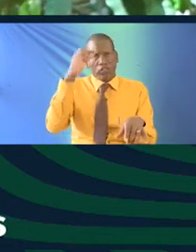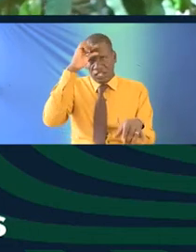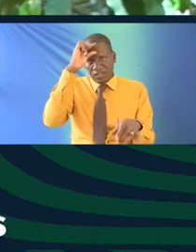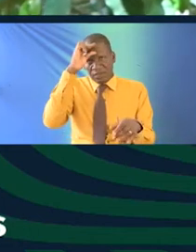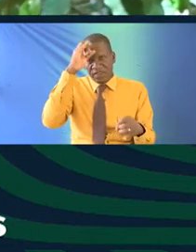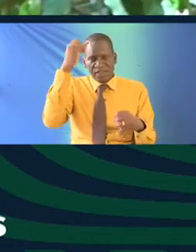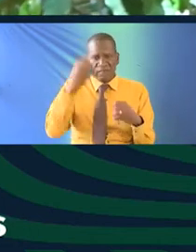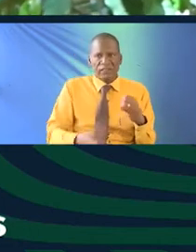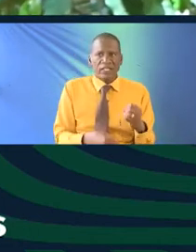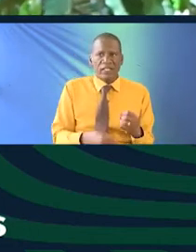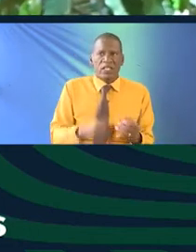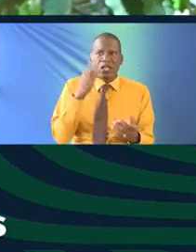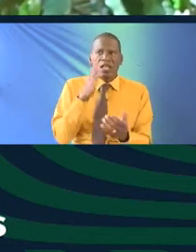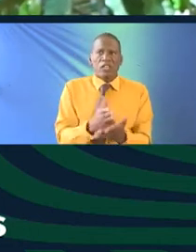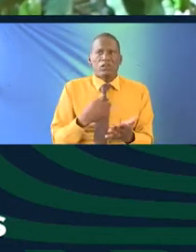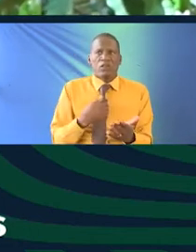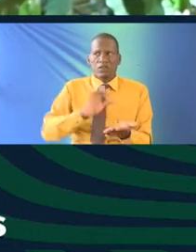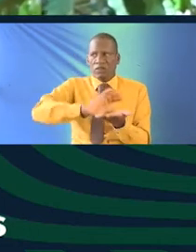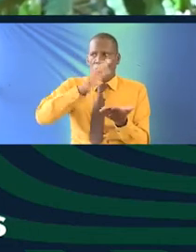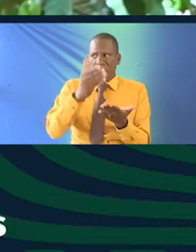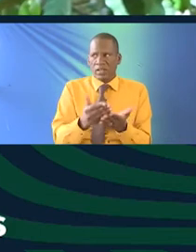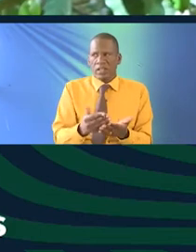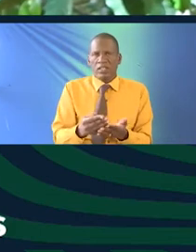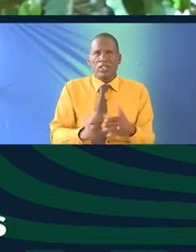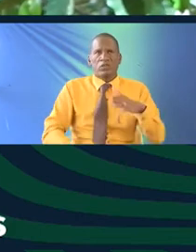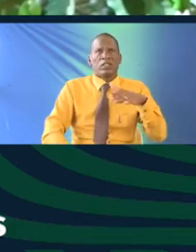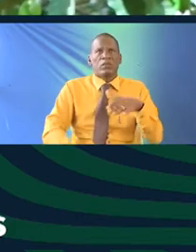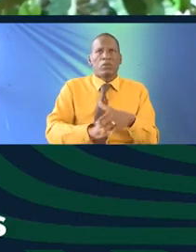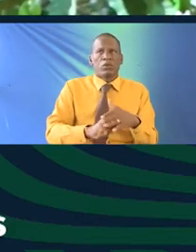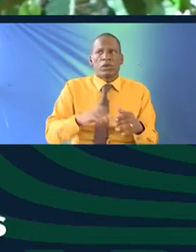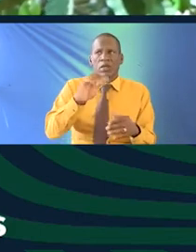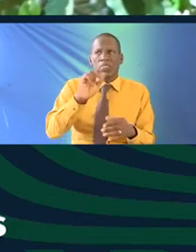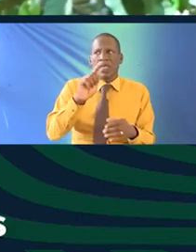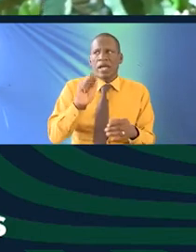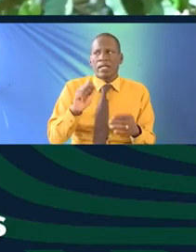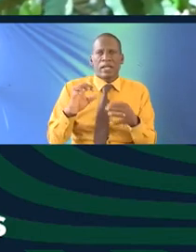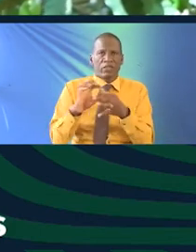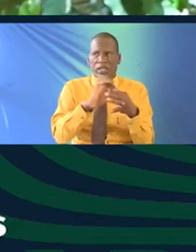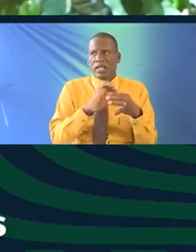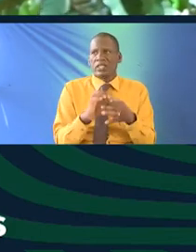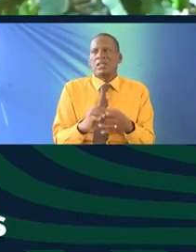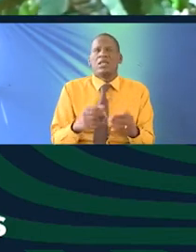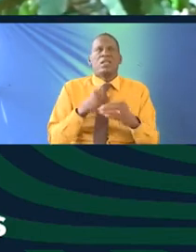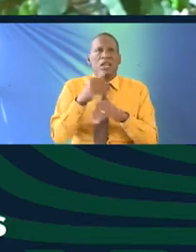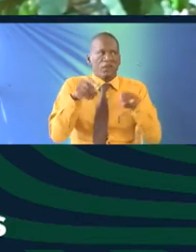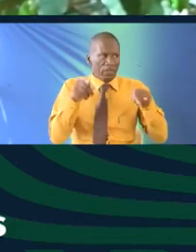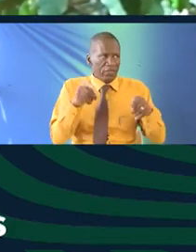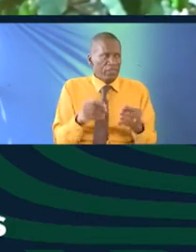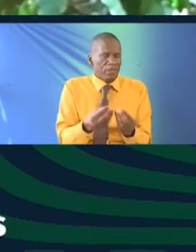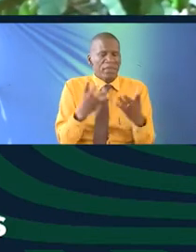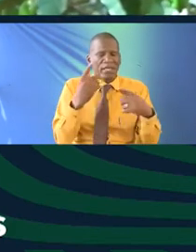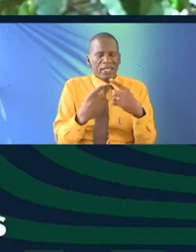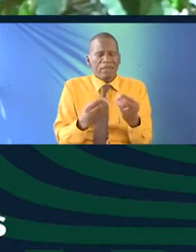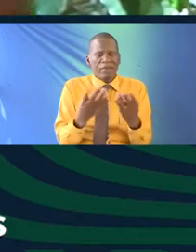government finally to actually have a fund to support the arts and the cultures after these